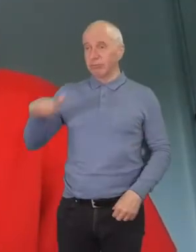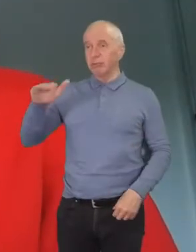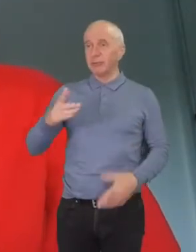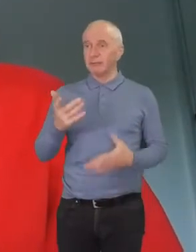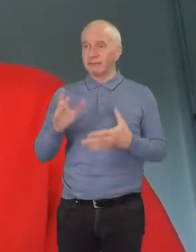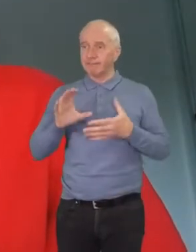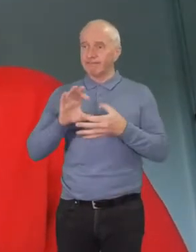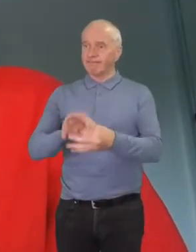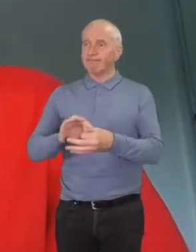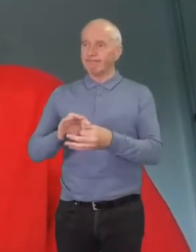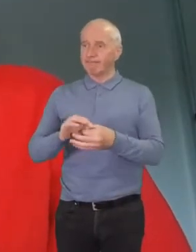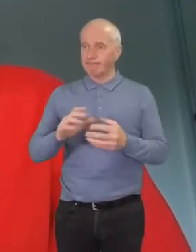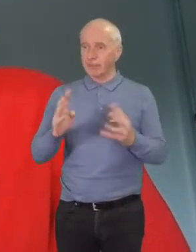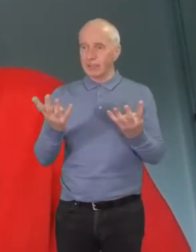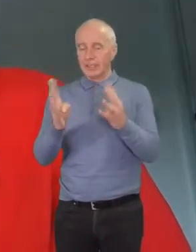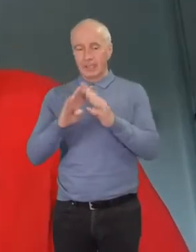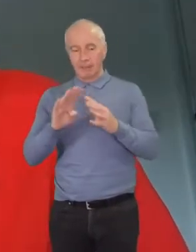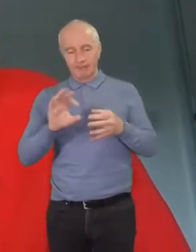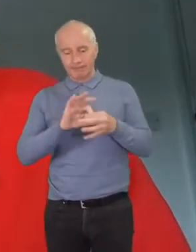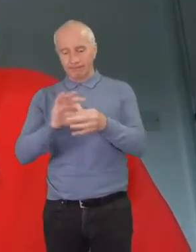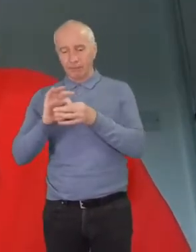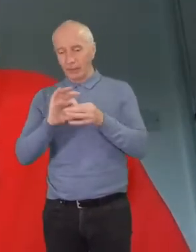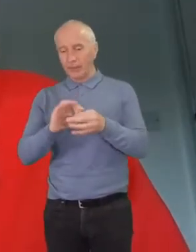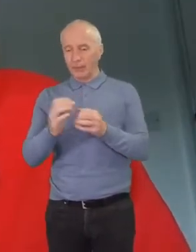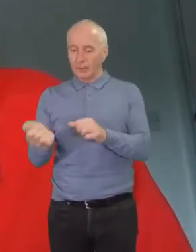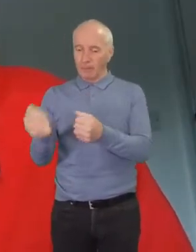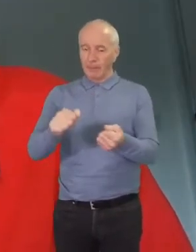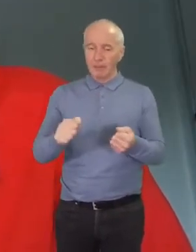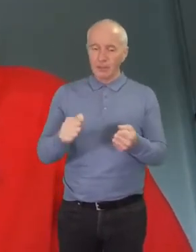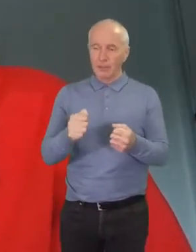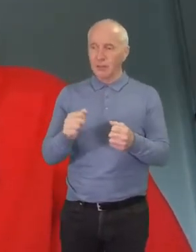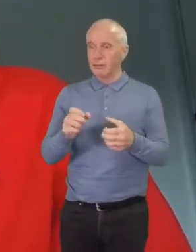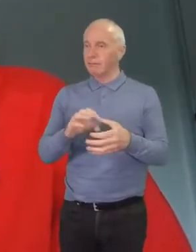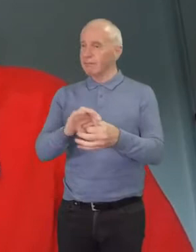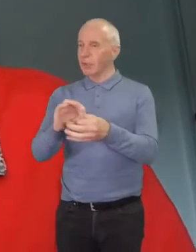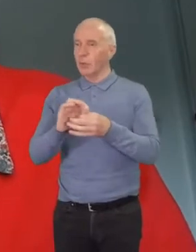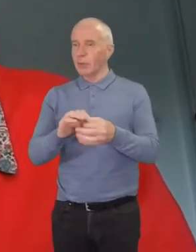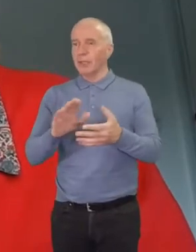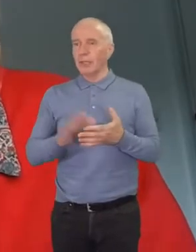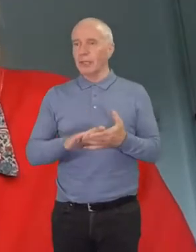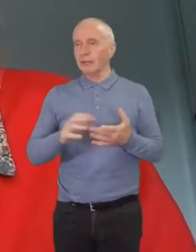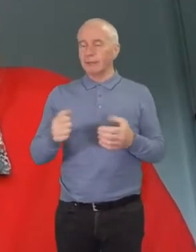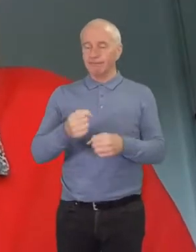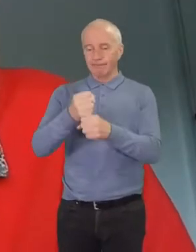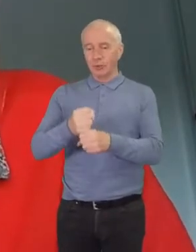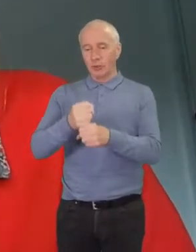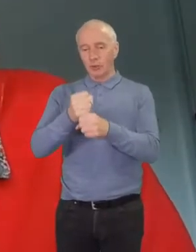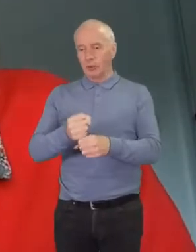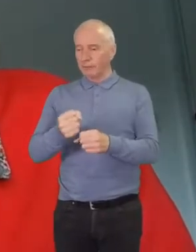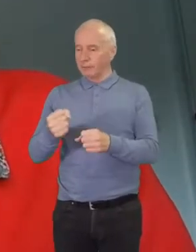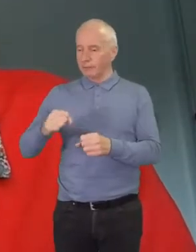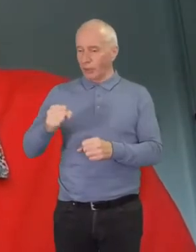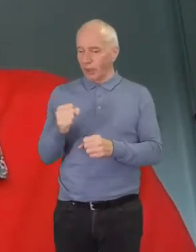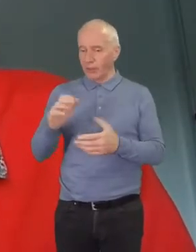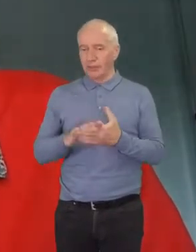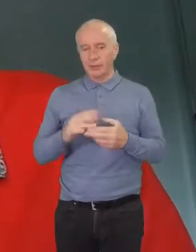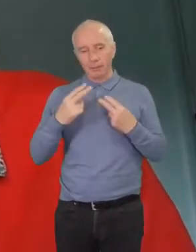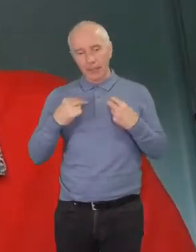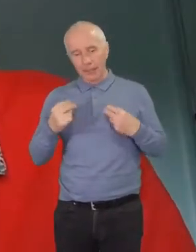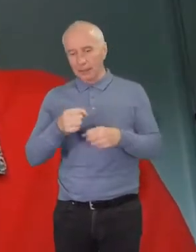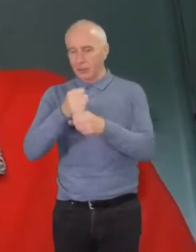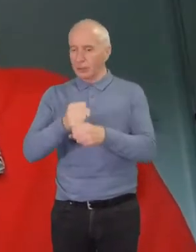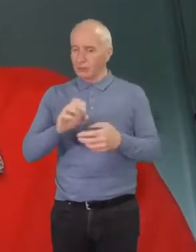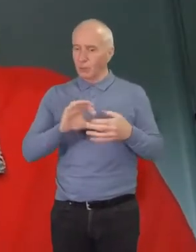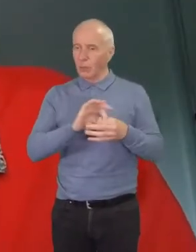which is their combined forces of the Baptist Union, the Methodist Church, the URC and the Church of Scotland, all working together on issues of peace and justice.